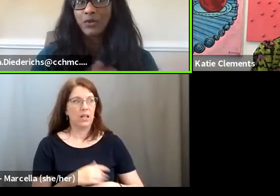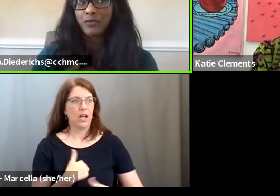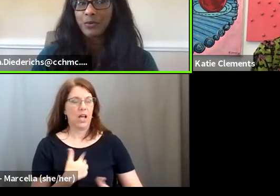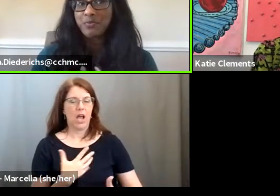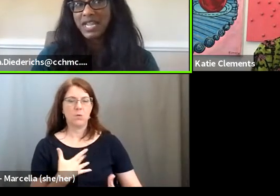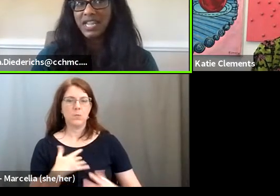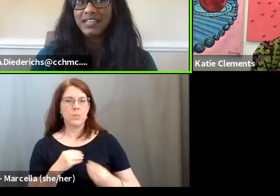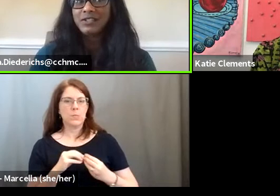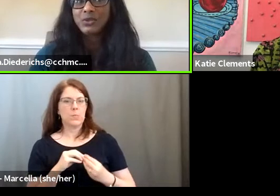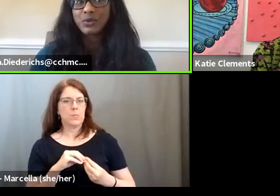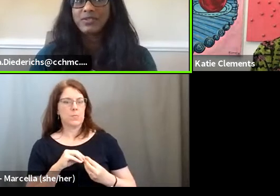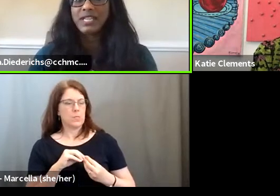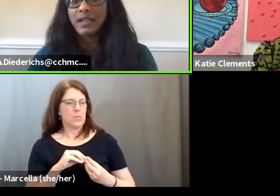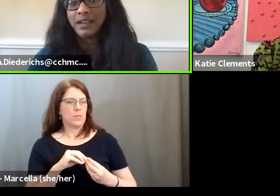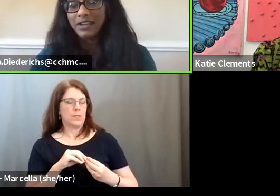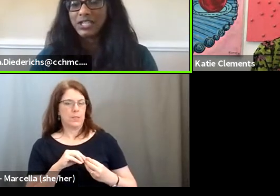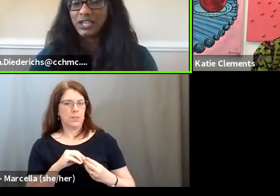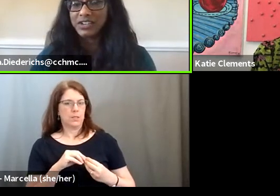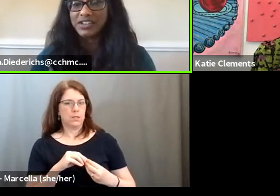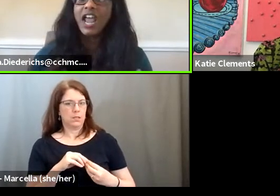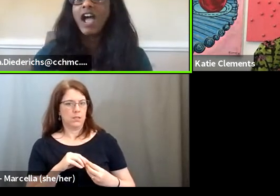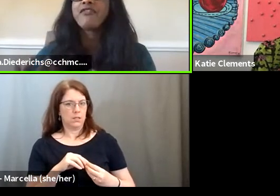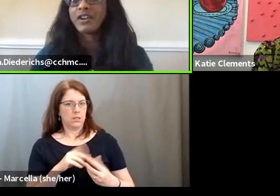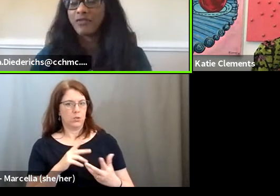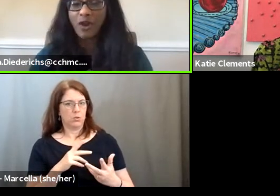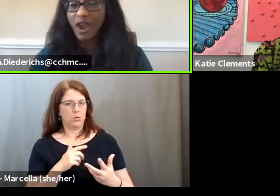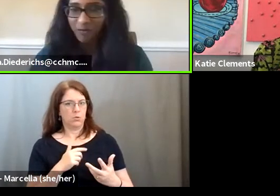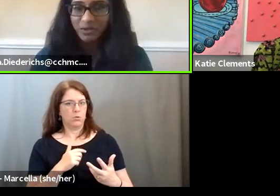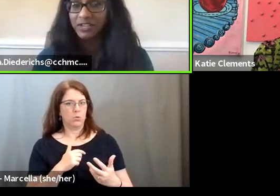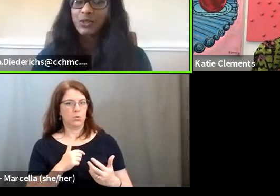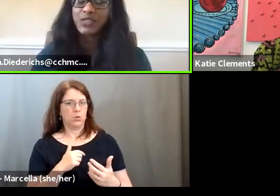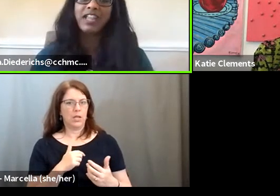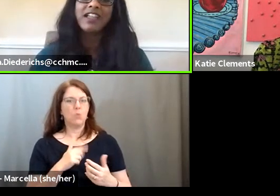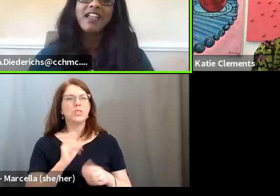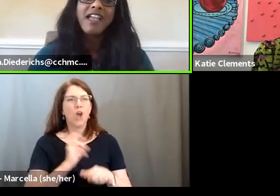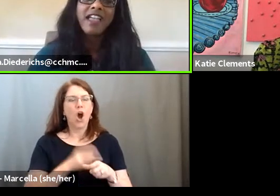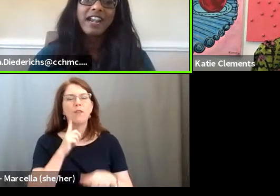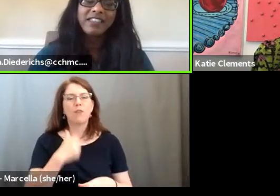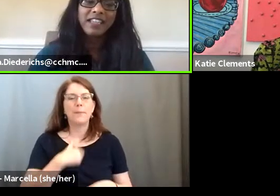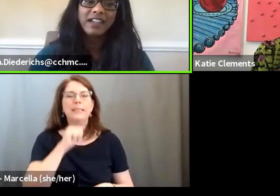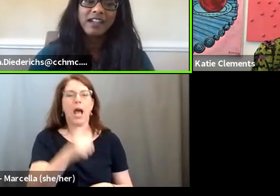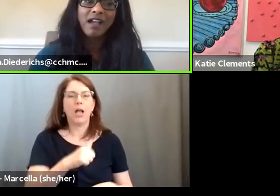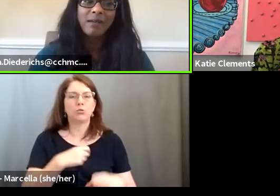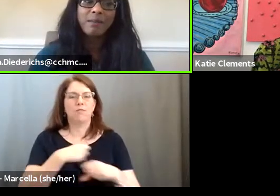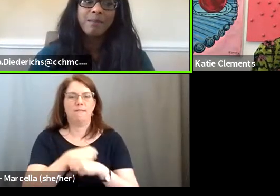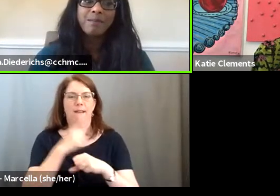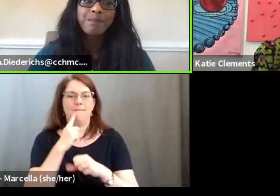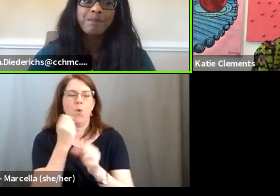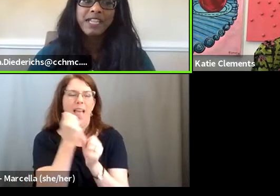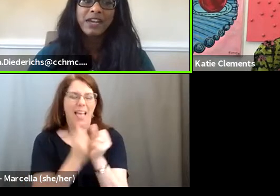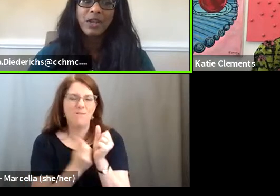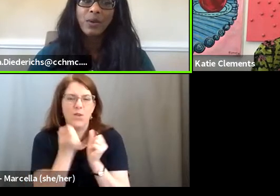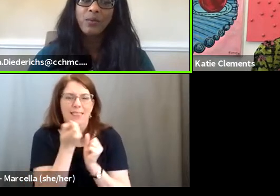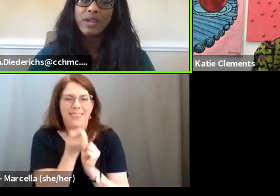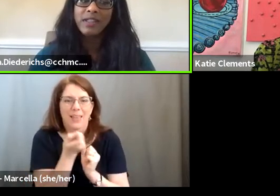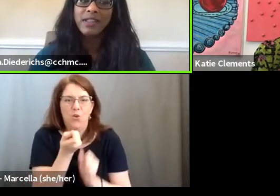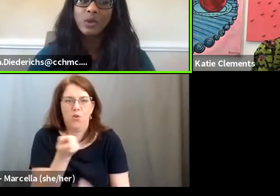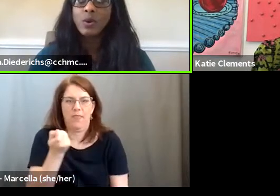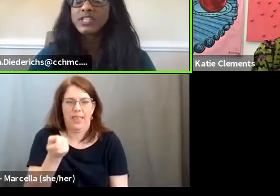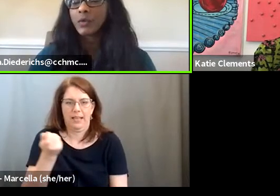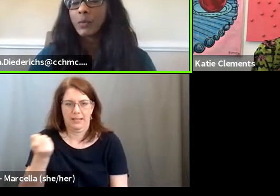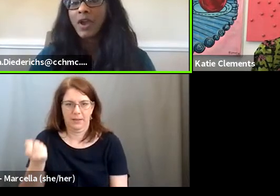of a battle for me to sort of say, to, to not fight for every single thing. And I think, um, you know,